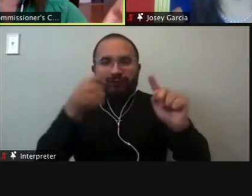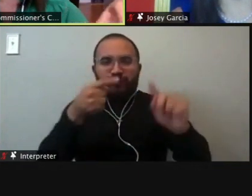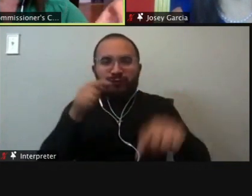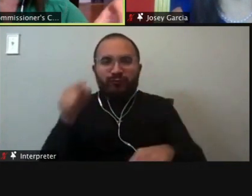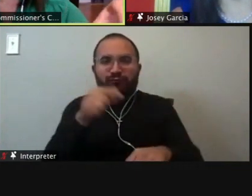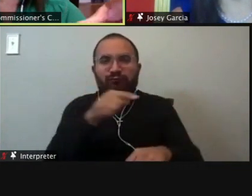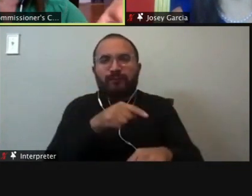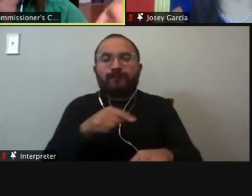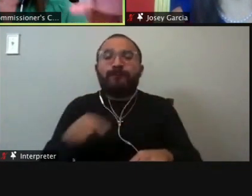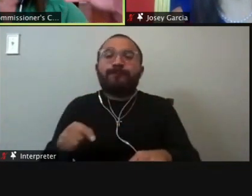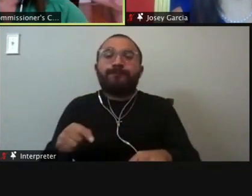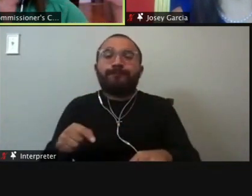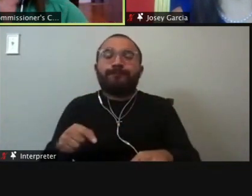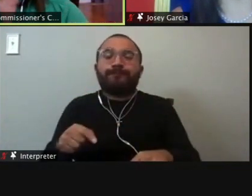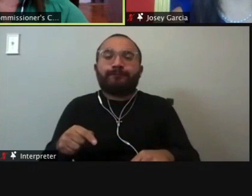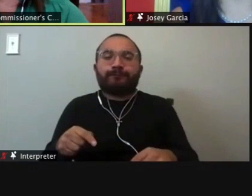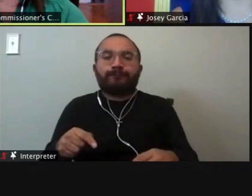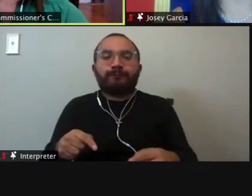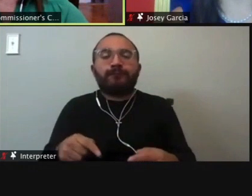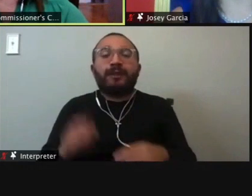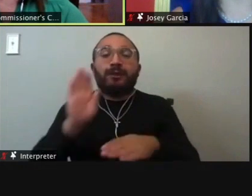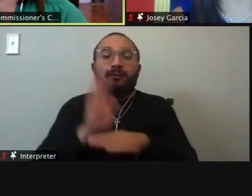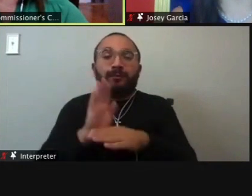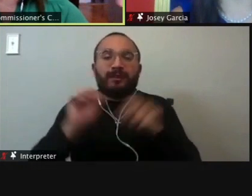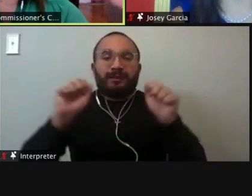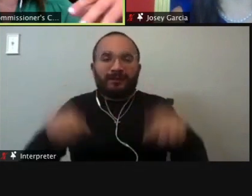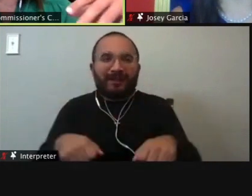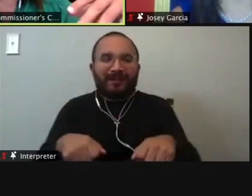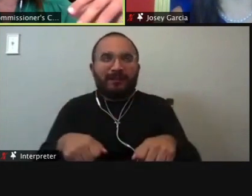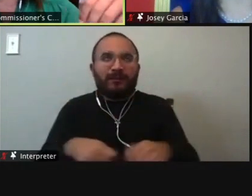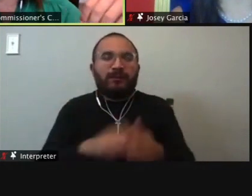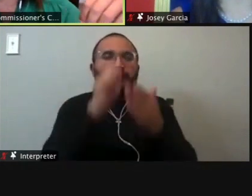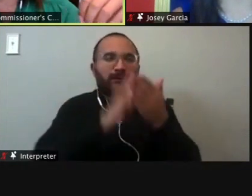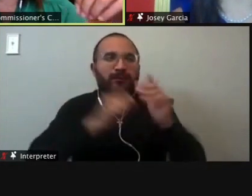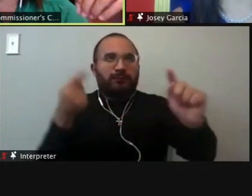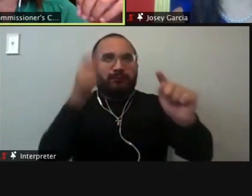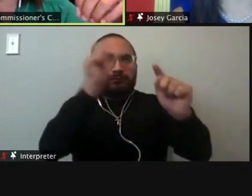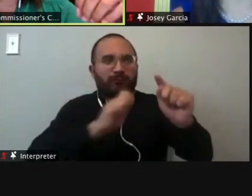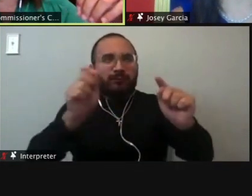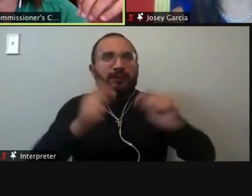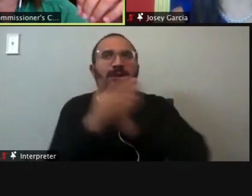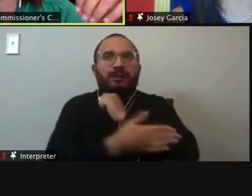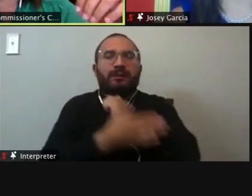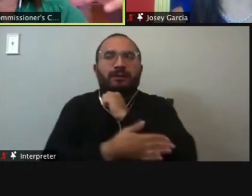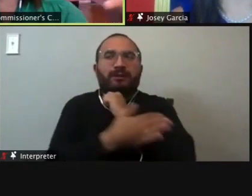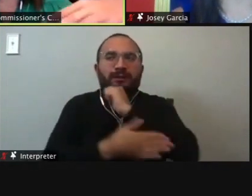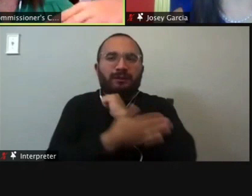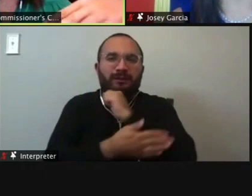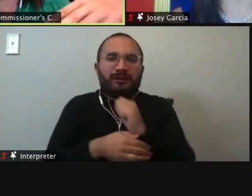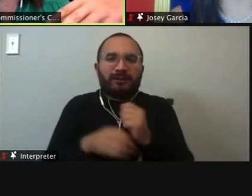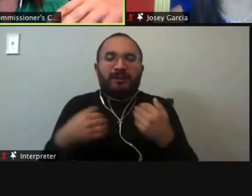own monetary incentives. And that way, you know, businesses get the incentives they want. The county gets employment and employees, um,